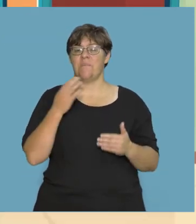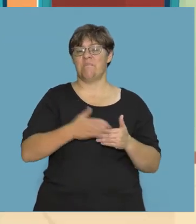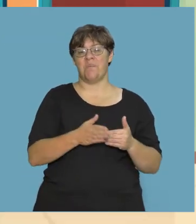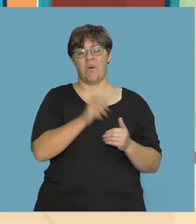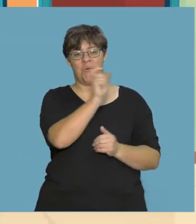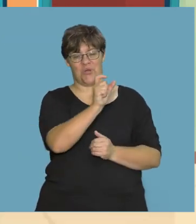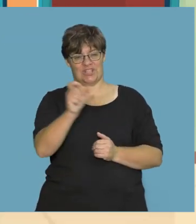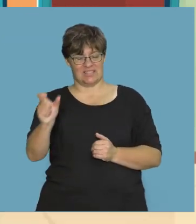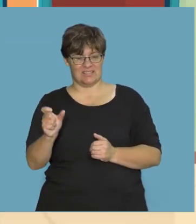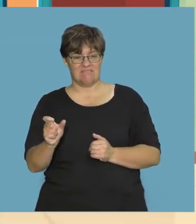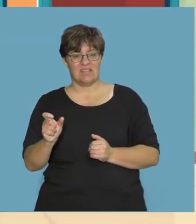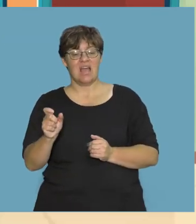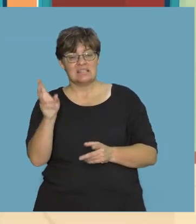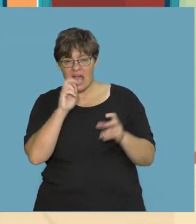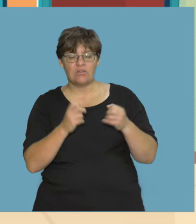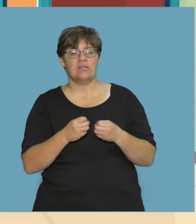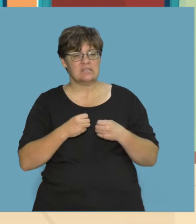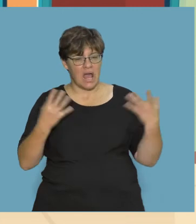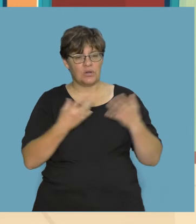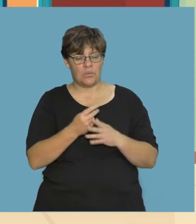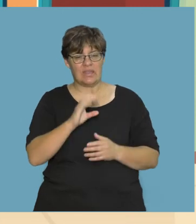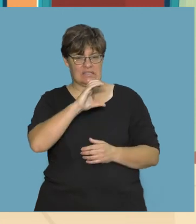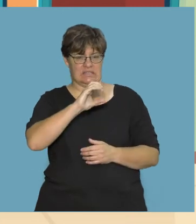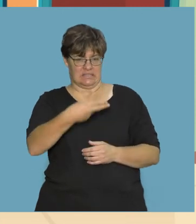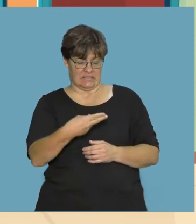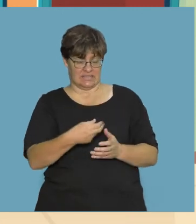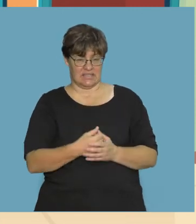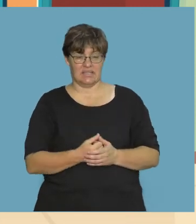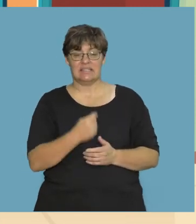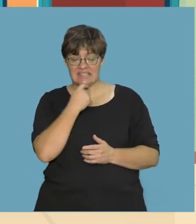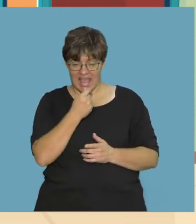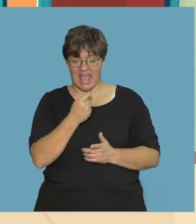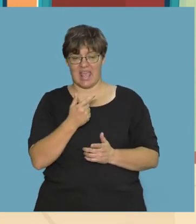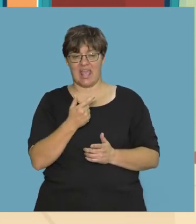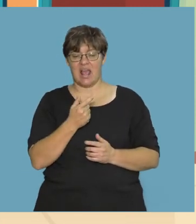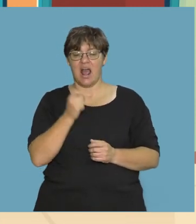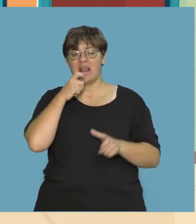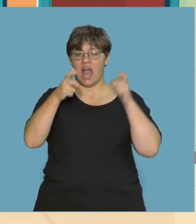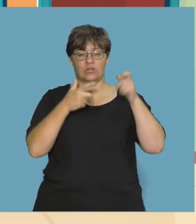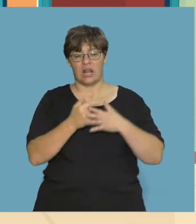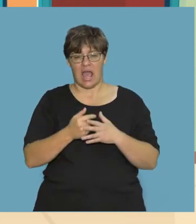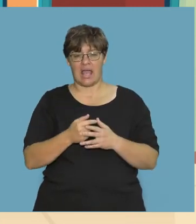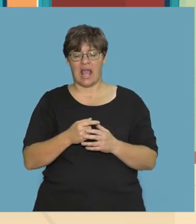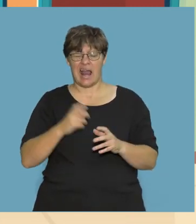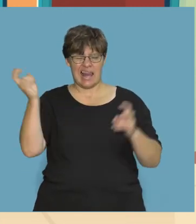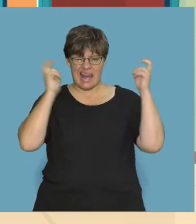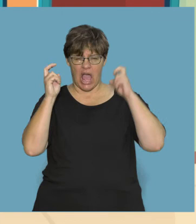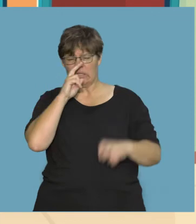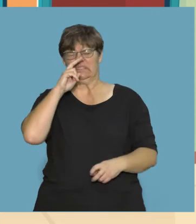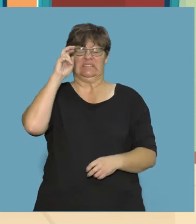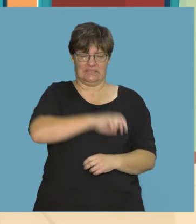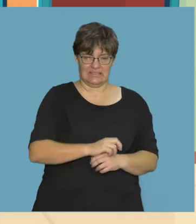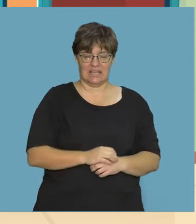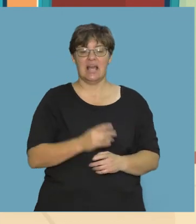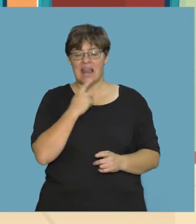Let's say some more words that sound like they start with a sneeze. Say them loudly like a loud sneeze.